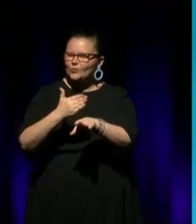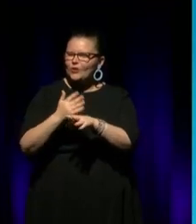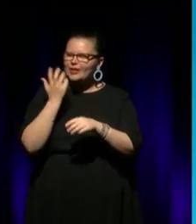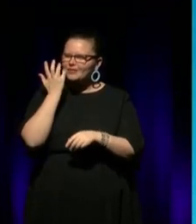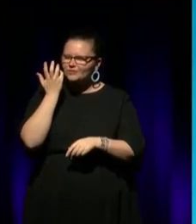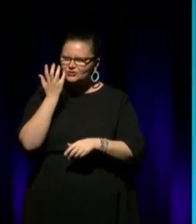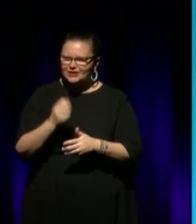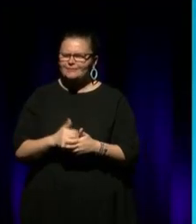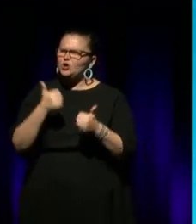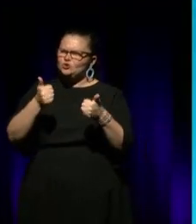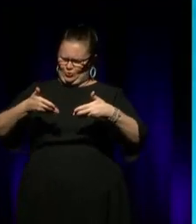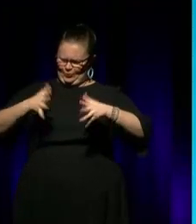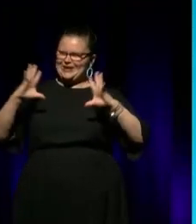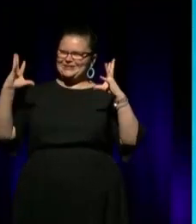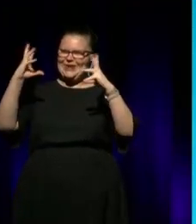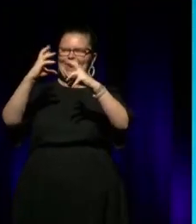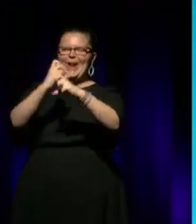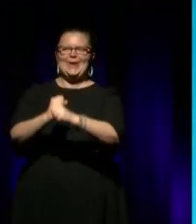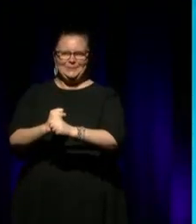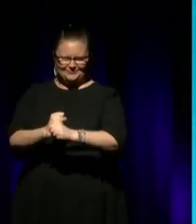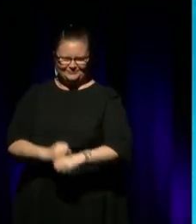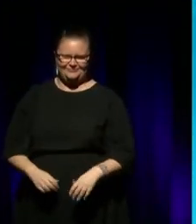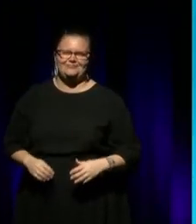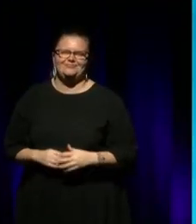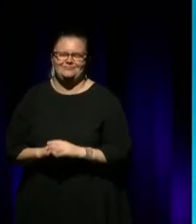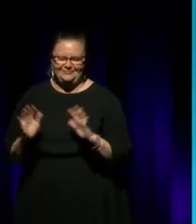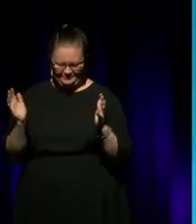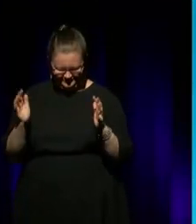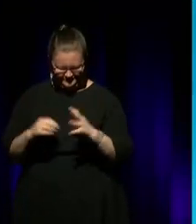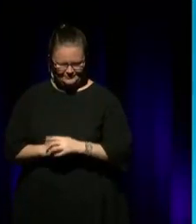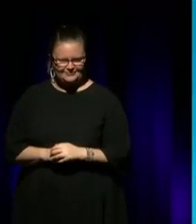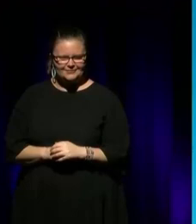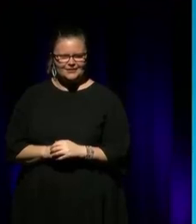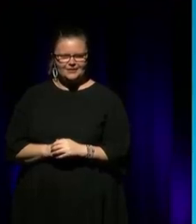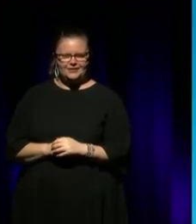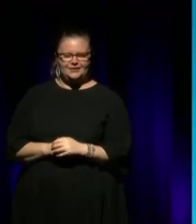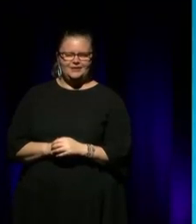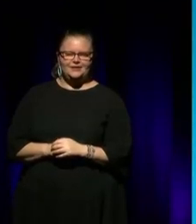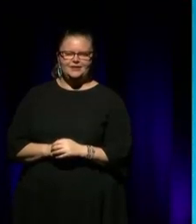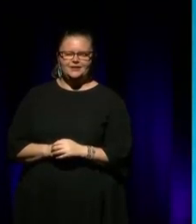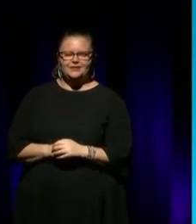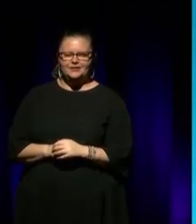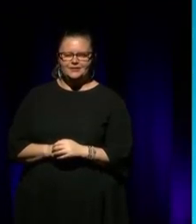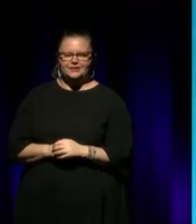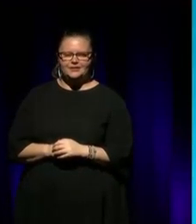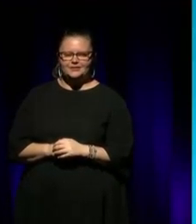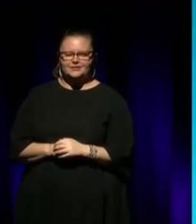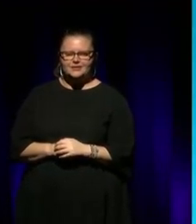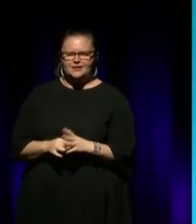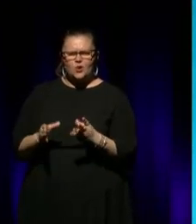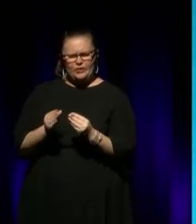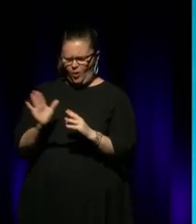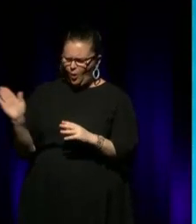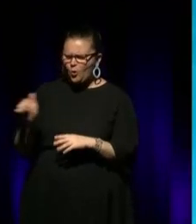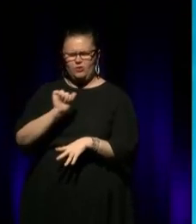Well, that's a good way to wrap it up. Oh, we've got a few minutes. Just a few more minutes. With all of your works,